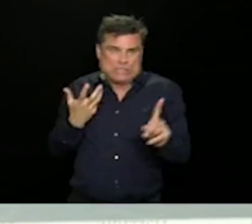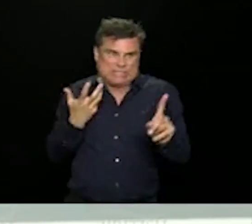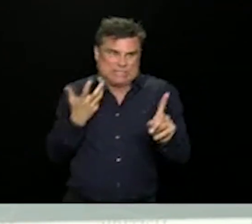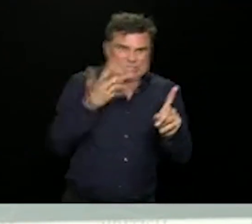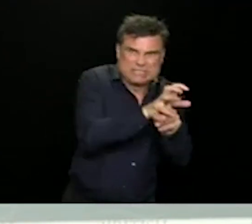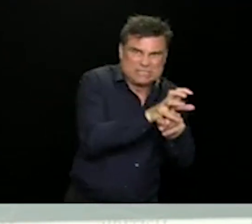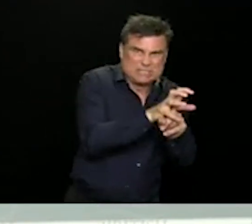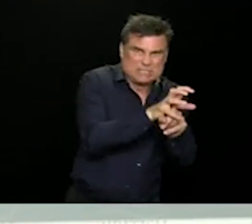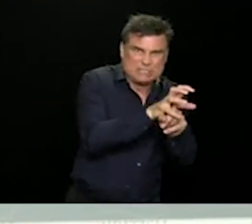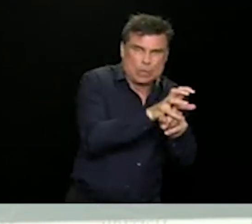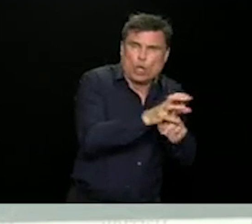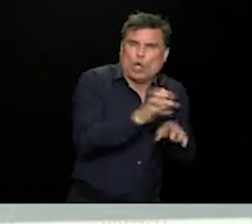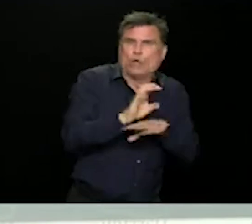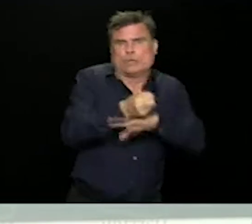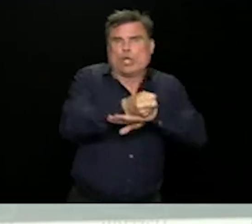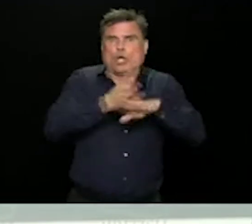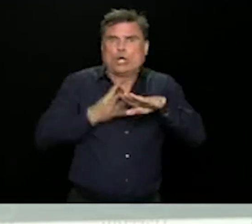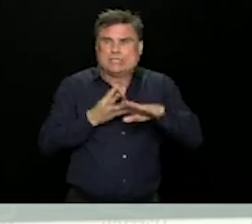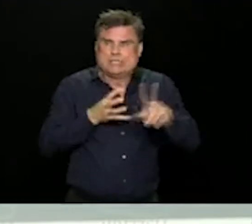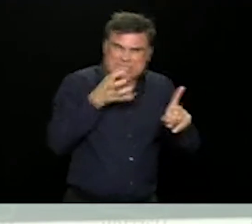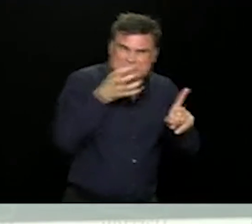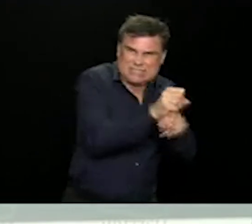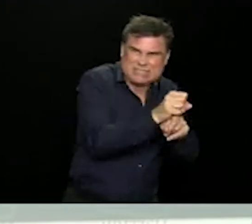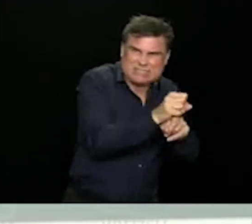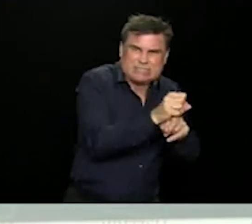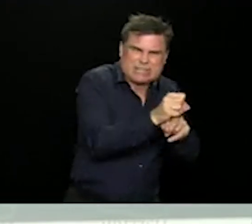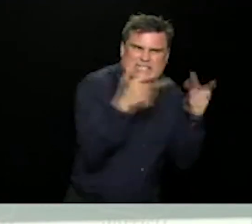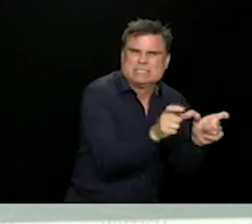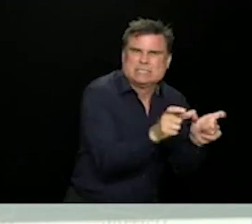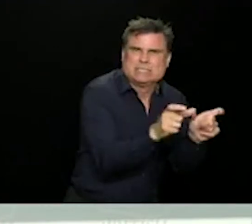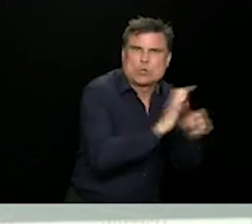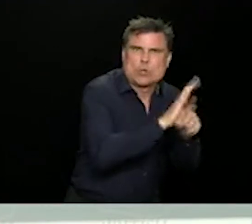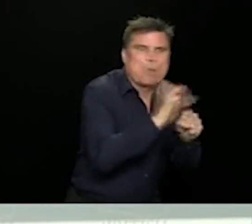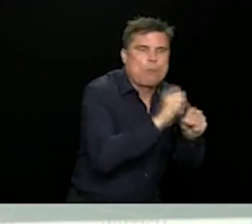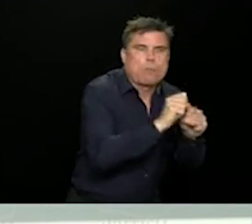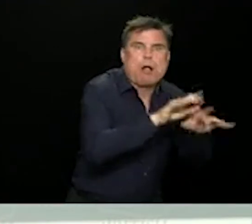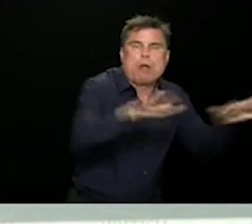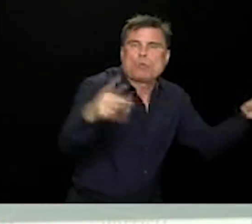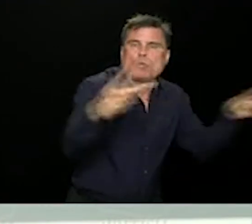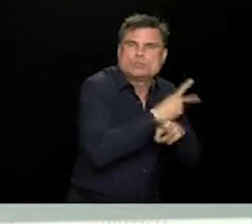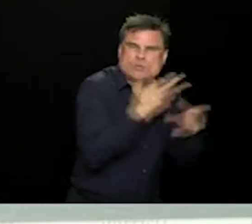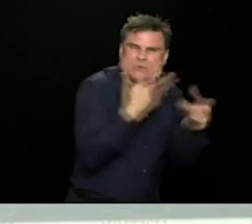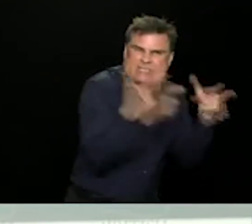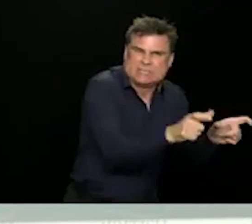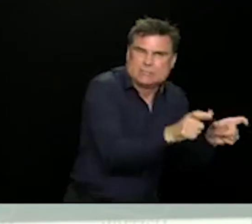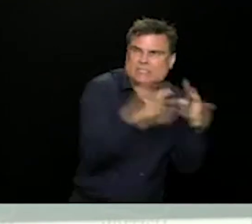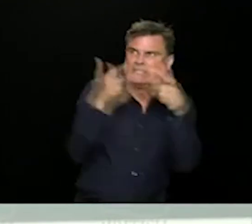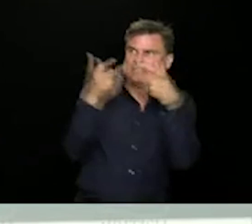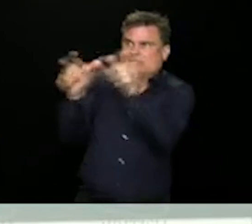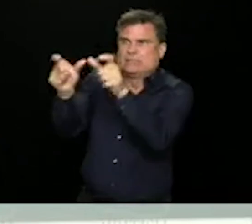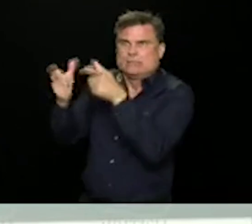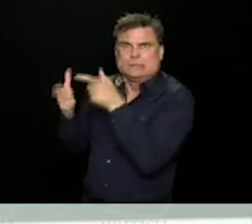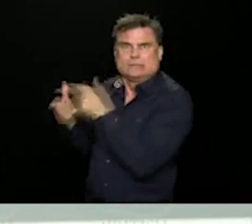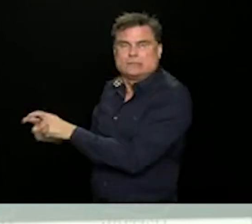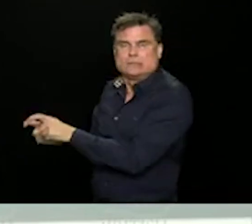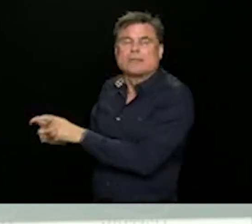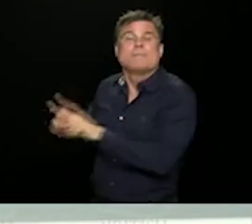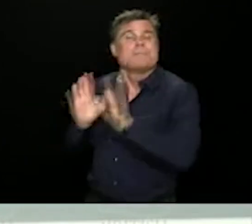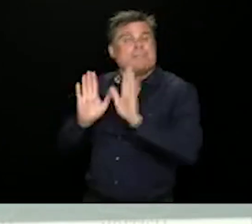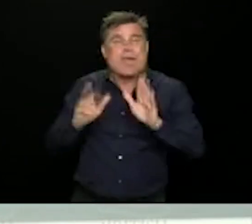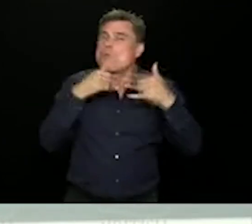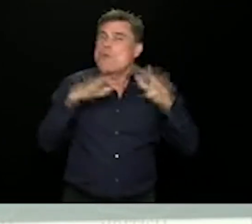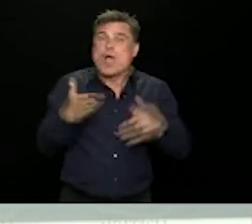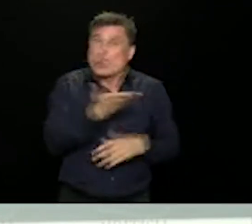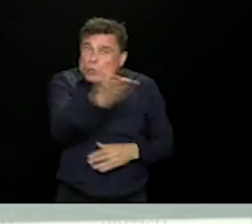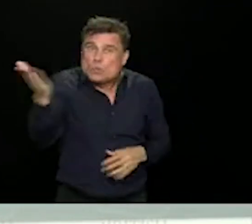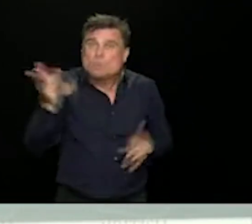open up. So I use that as a representation of some of the situations that we're seeing now. We saw it in the poultry